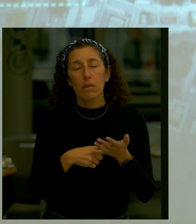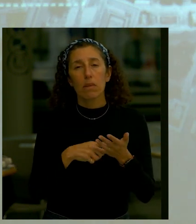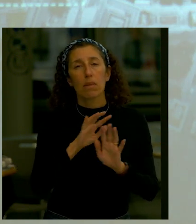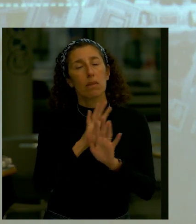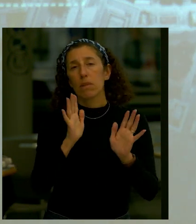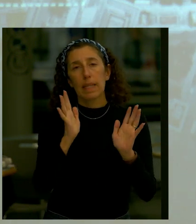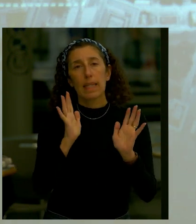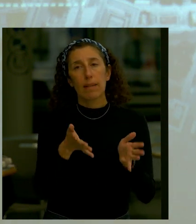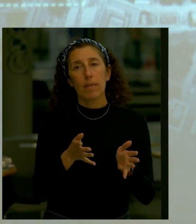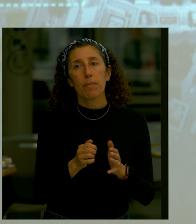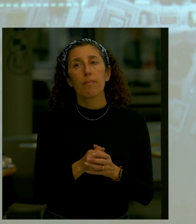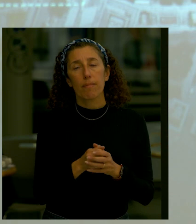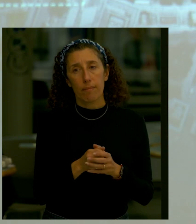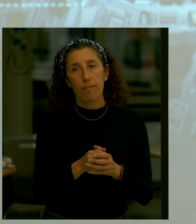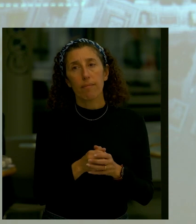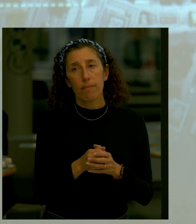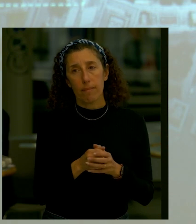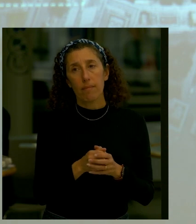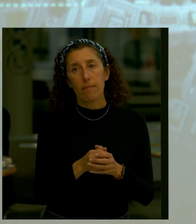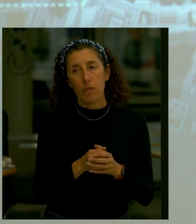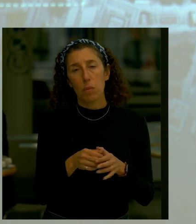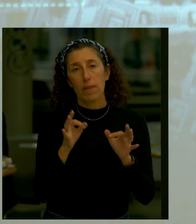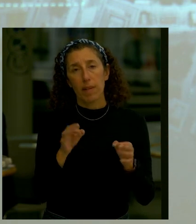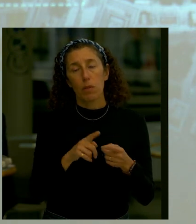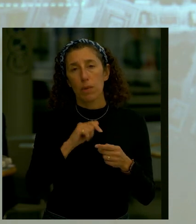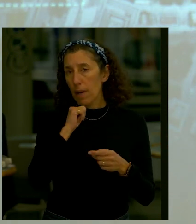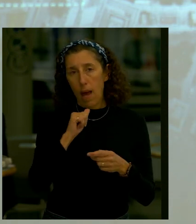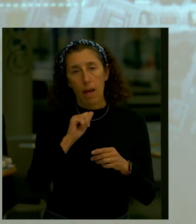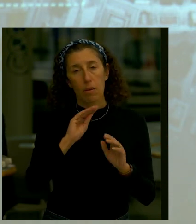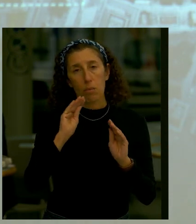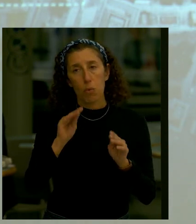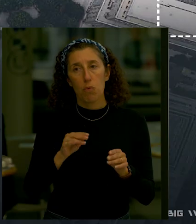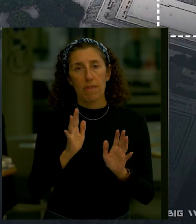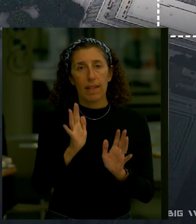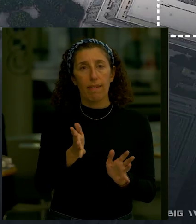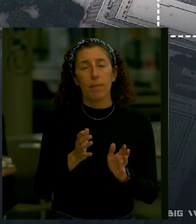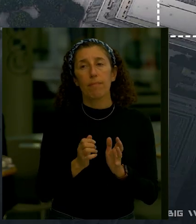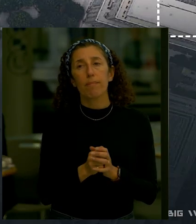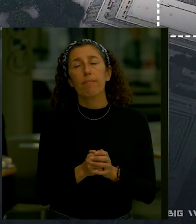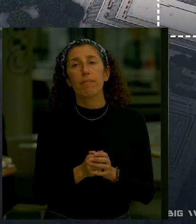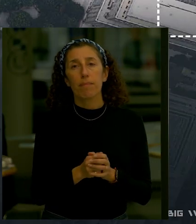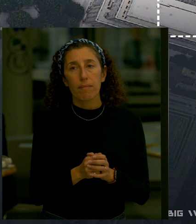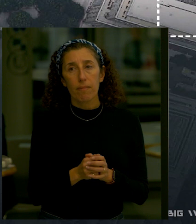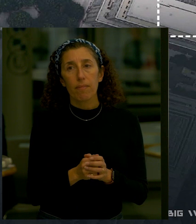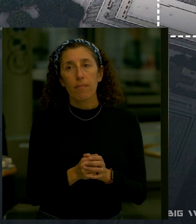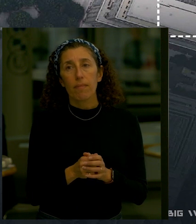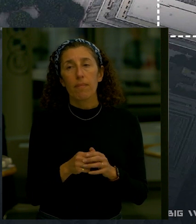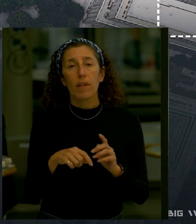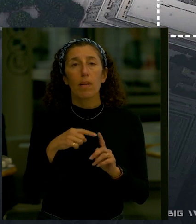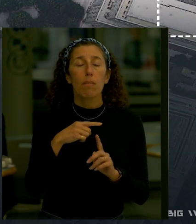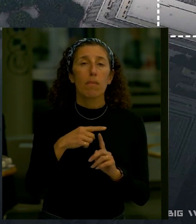opportunities to move that from north or south so we leave it right there and we also got a lot of feedback on the lily pond